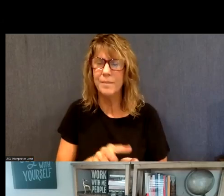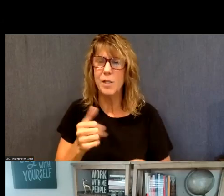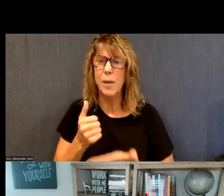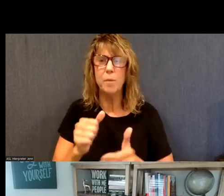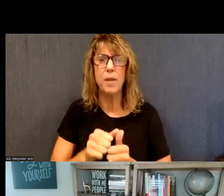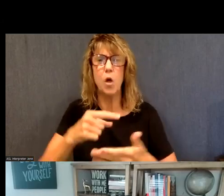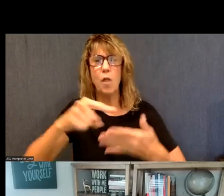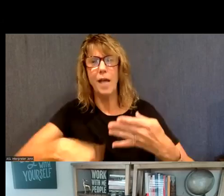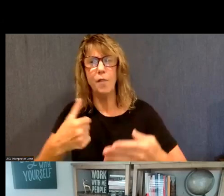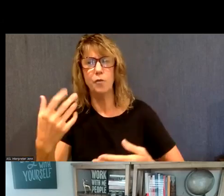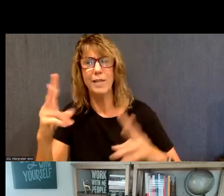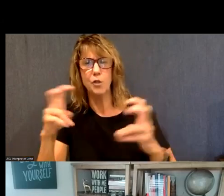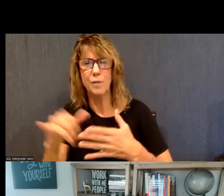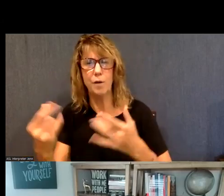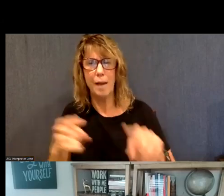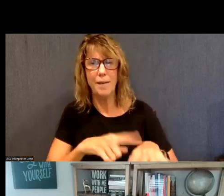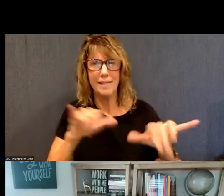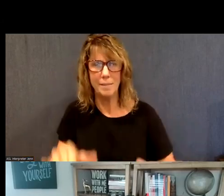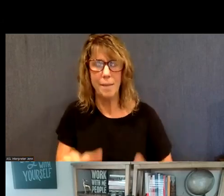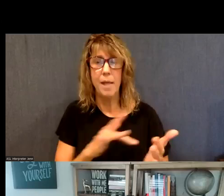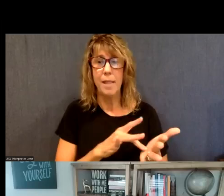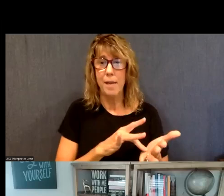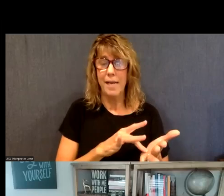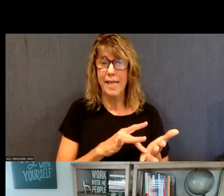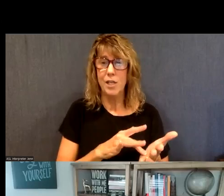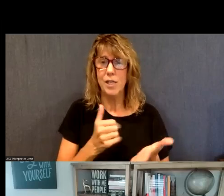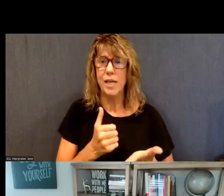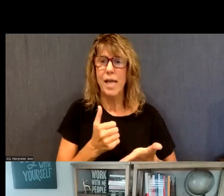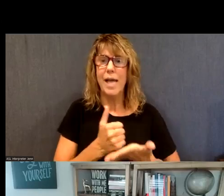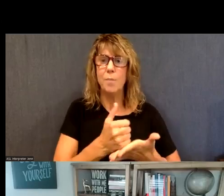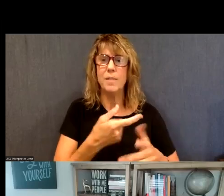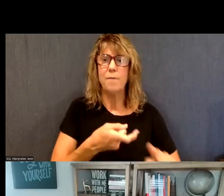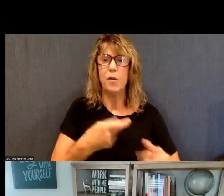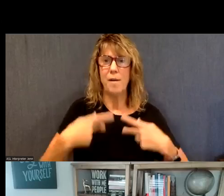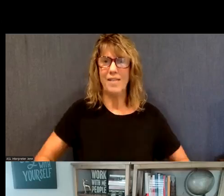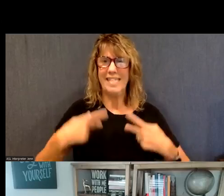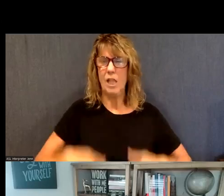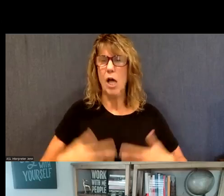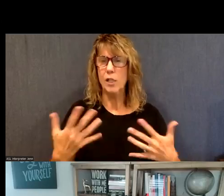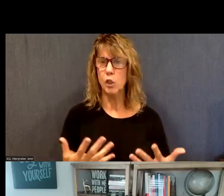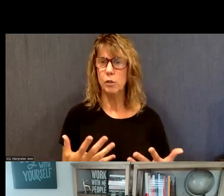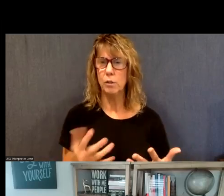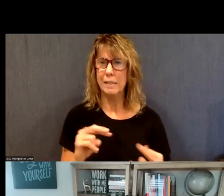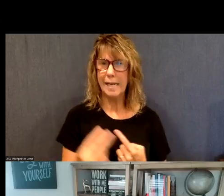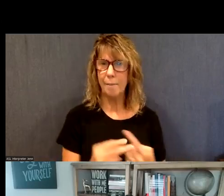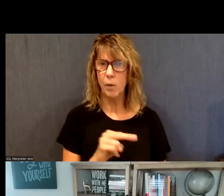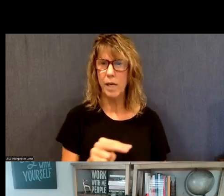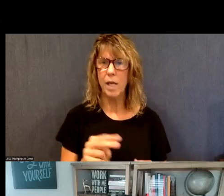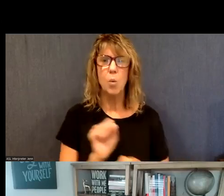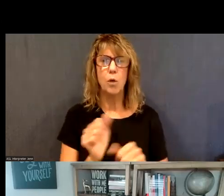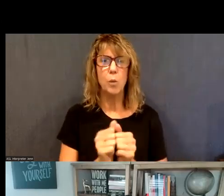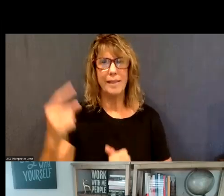as well, while the medication, uh, supports them from a physiological standpoint and, um, normalizing that brain chemistry.